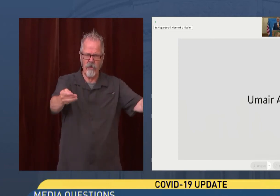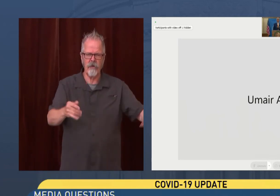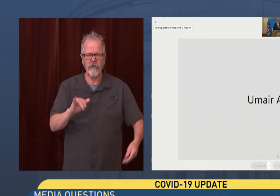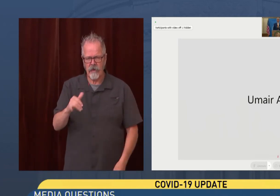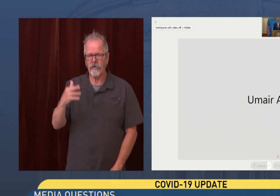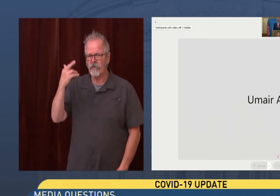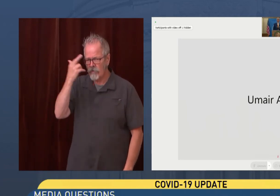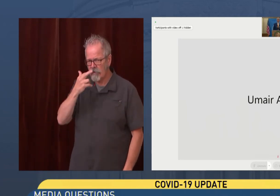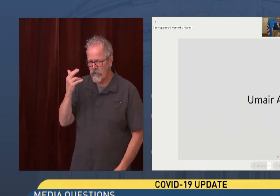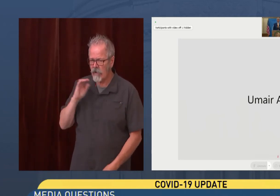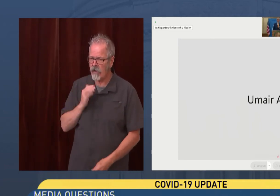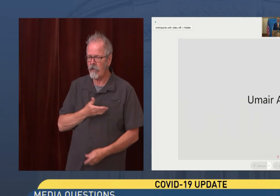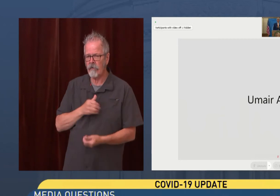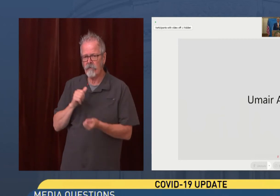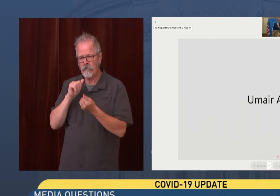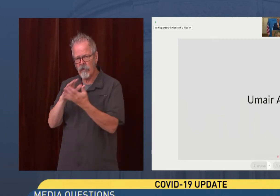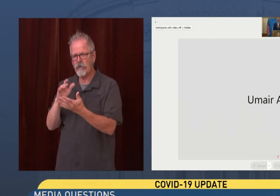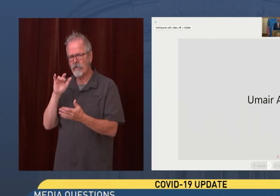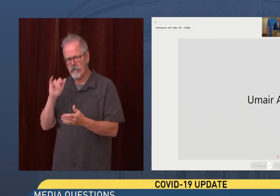tactics as well.